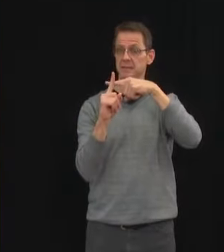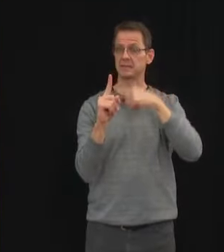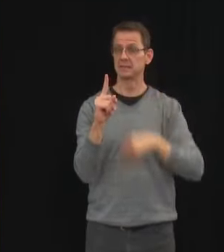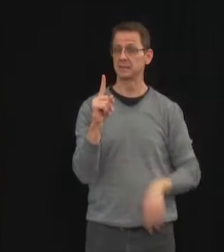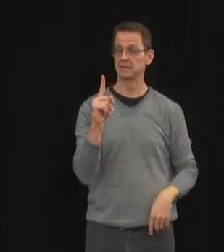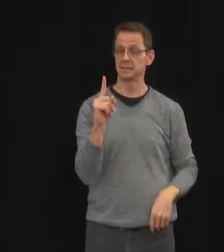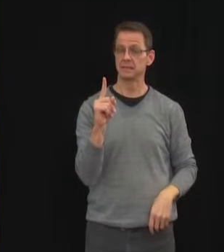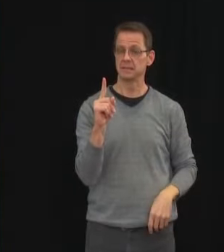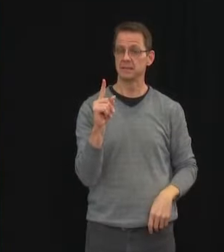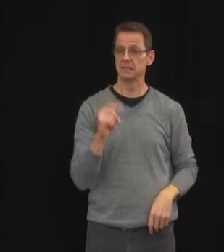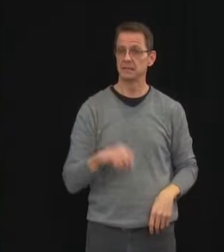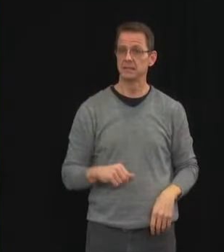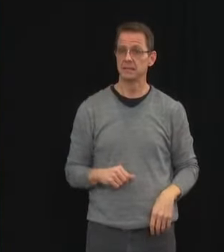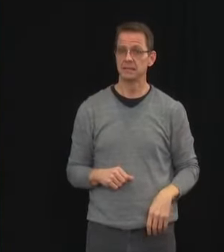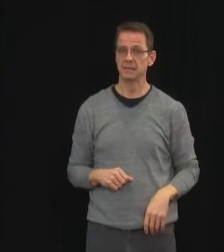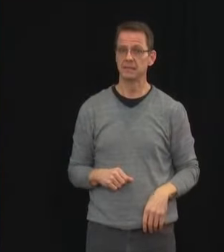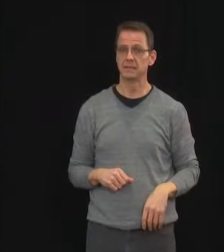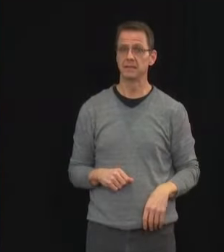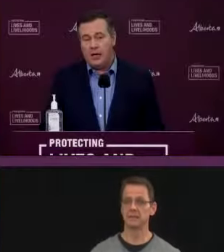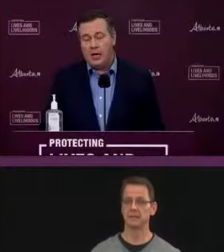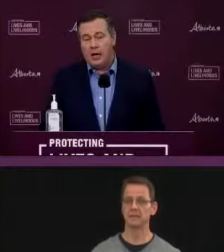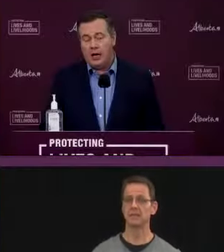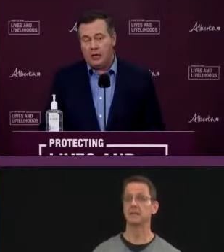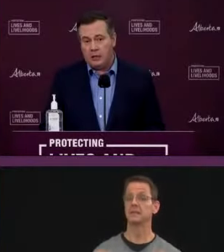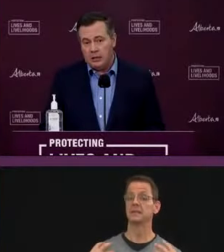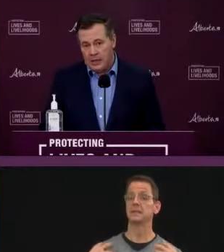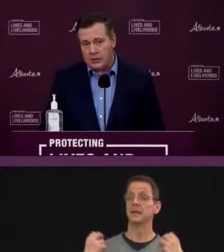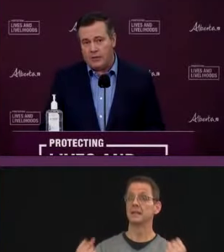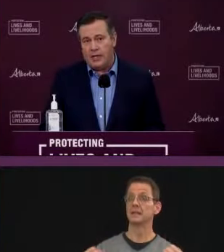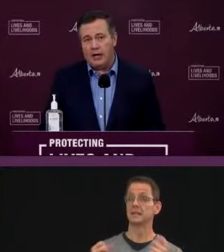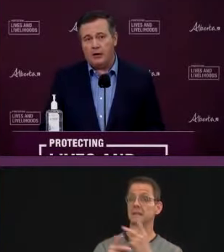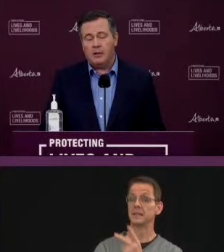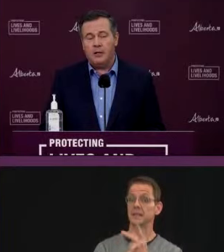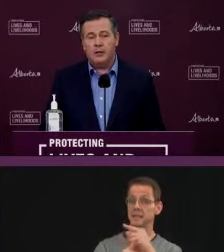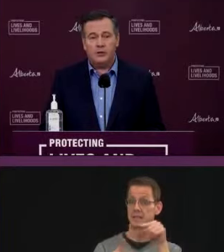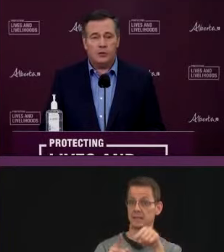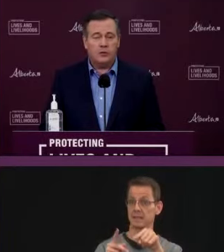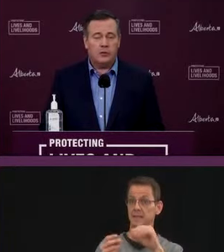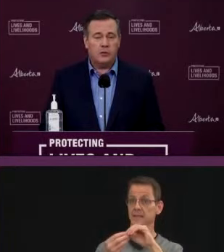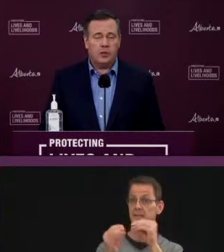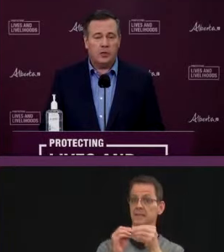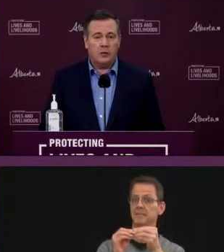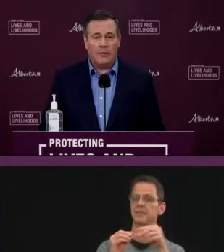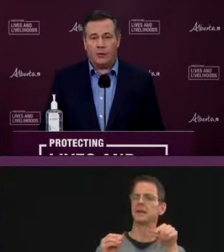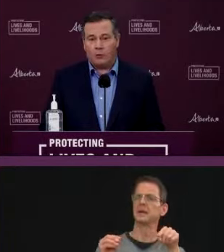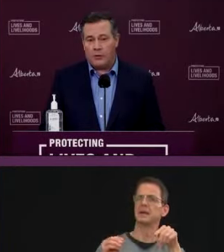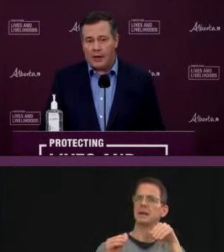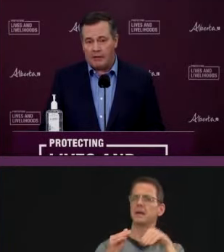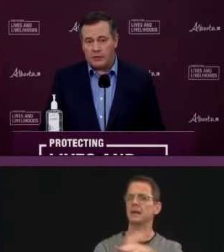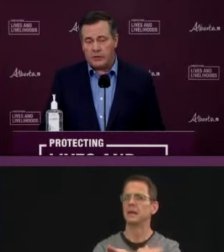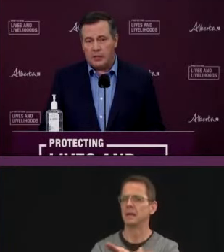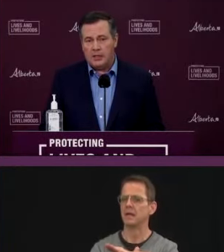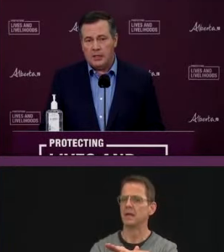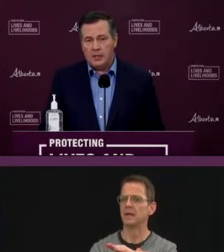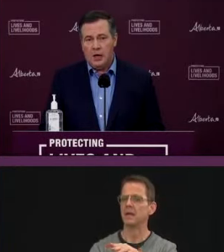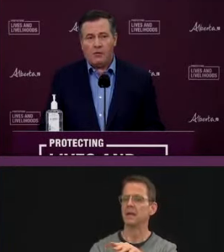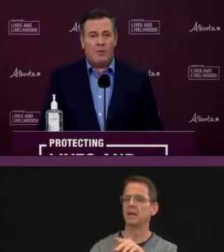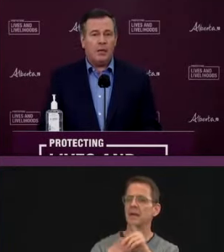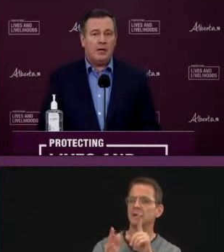sharp decline in people admitted to hospital and in intensive care due to the novel coronavirus.